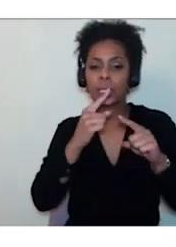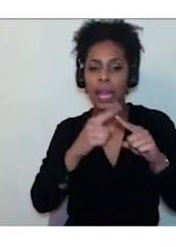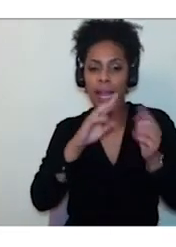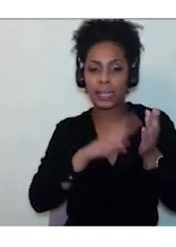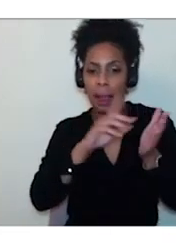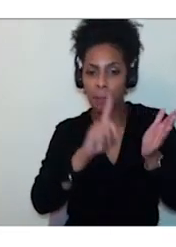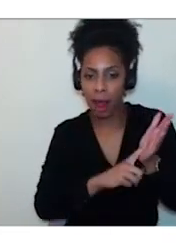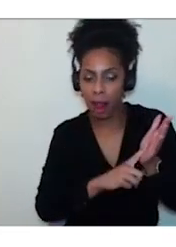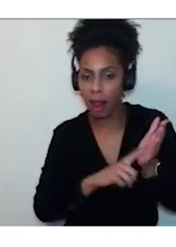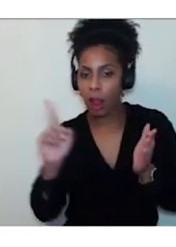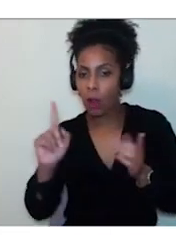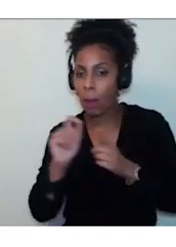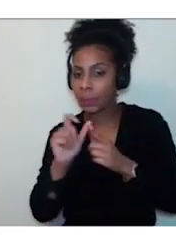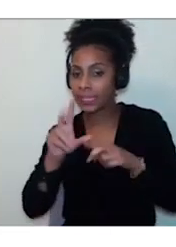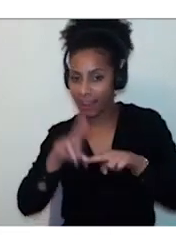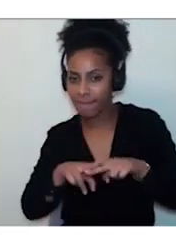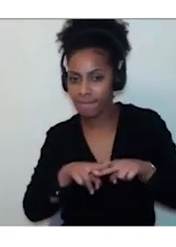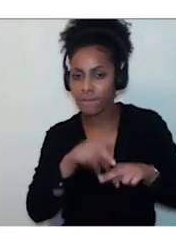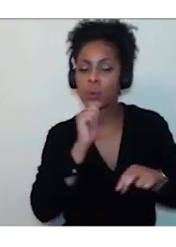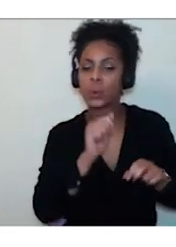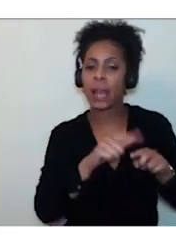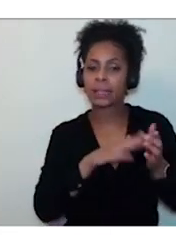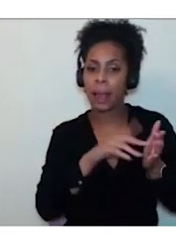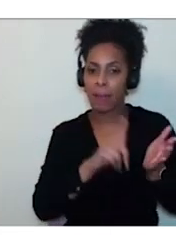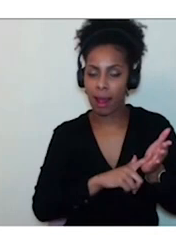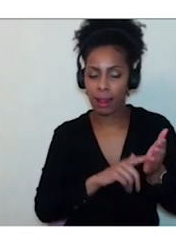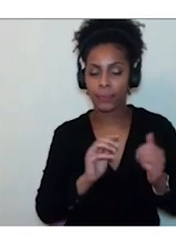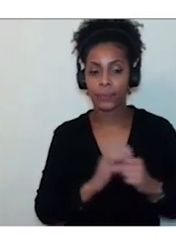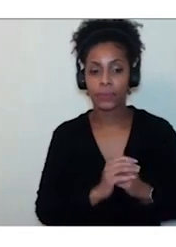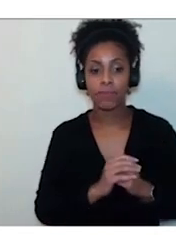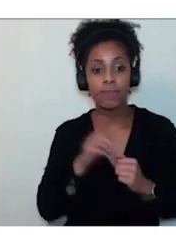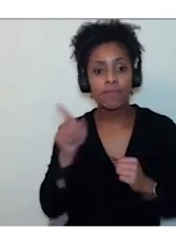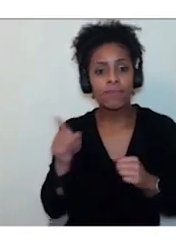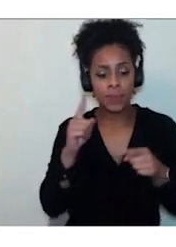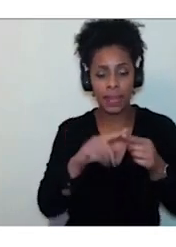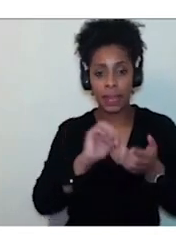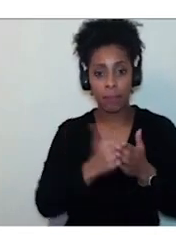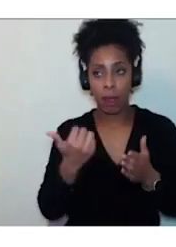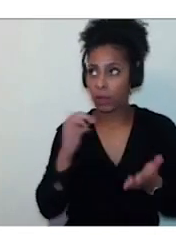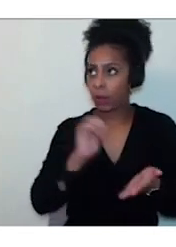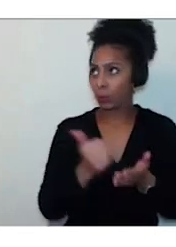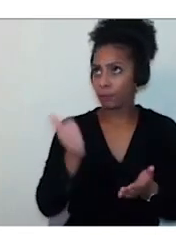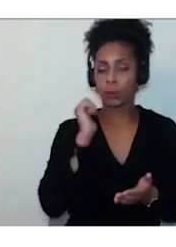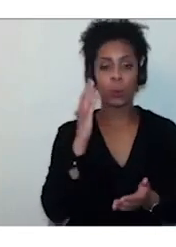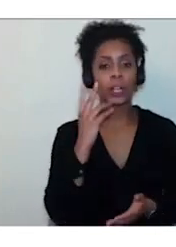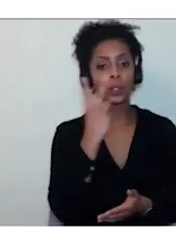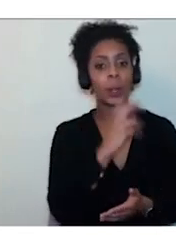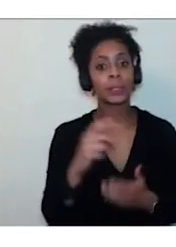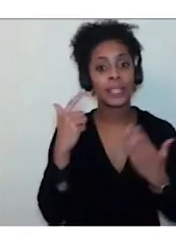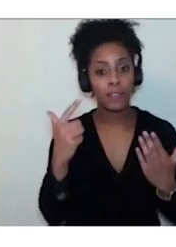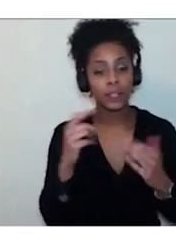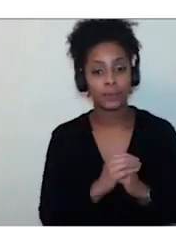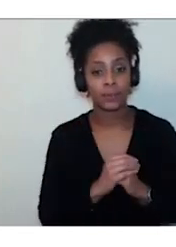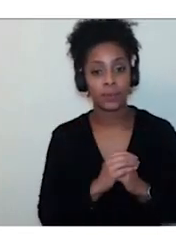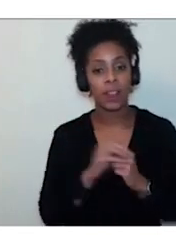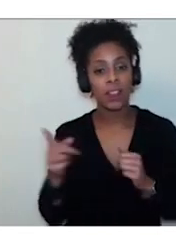e-book format. EPUB 2 was approved in October 2007, and the EPUB 3 specification became